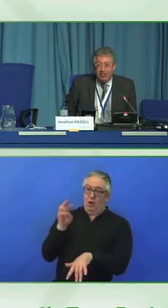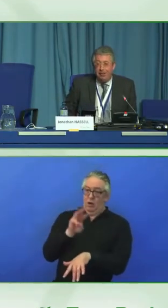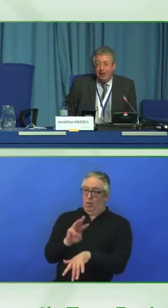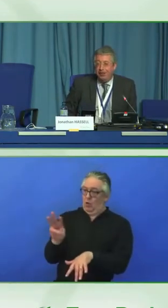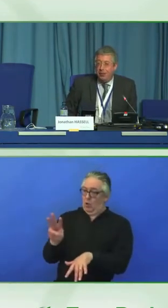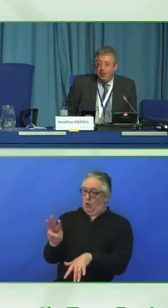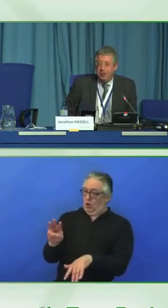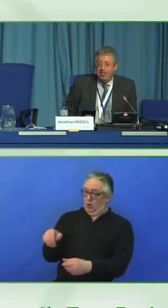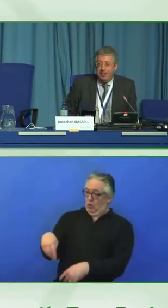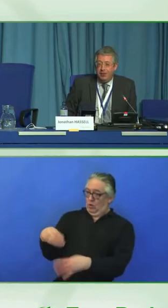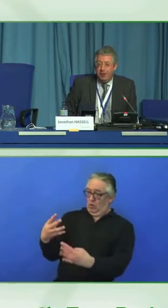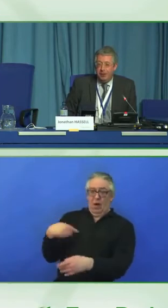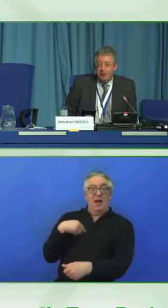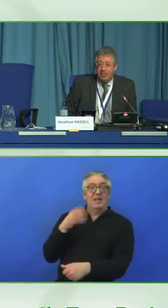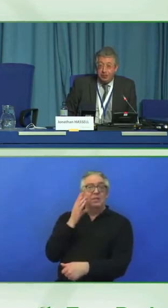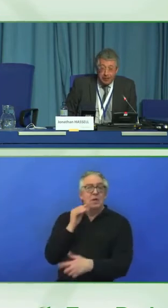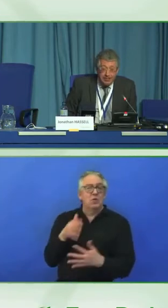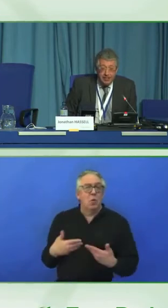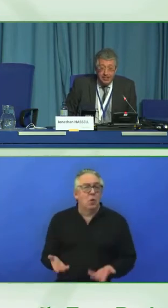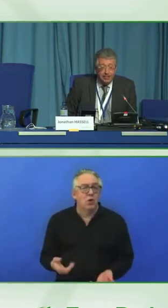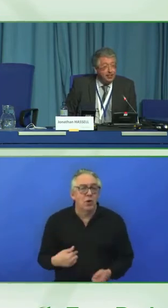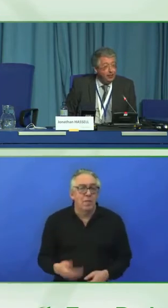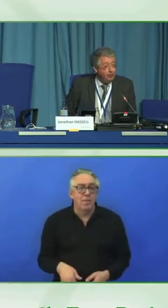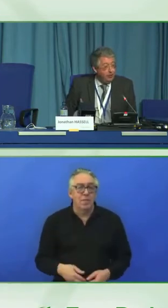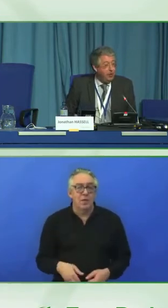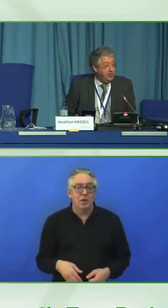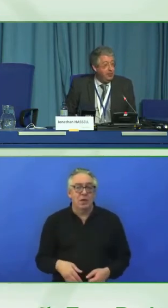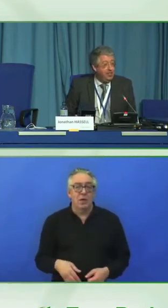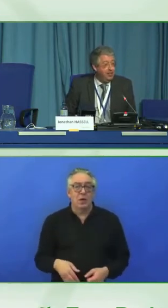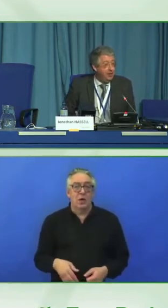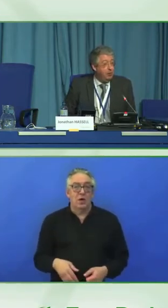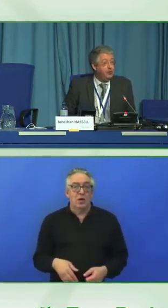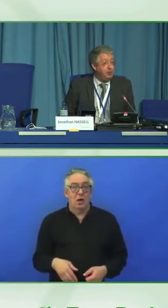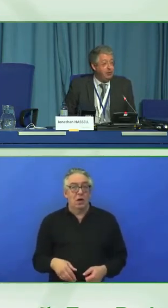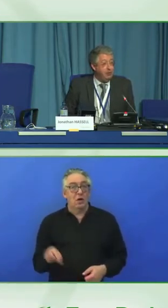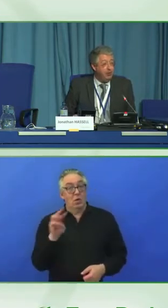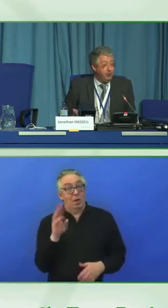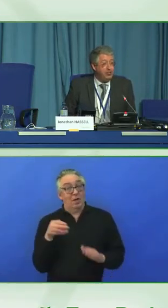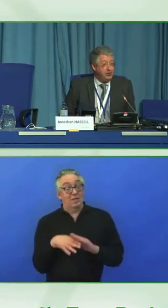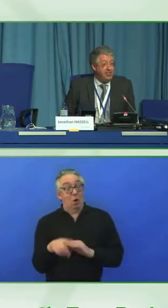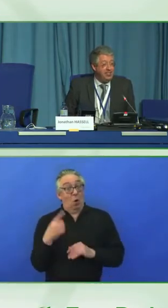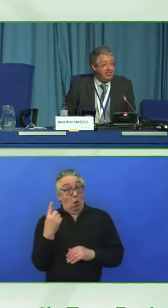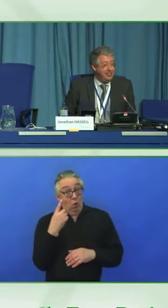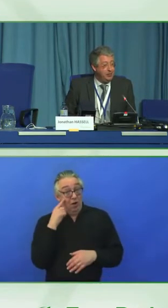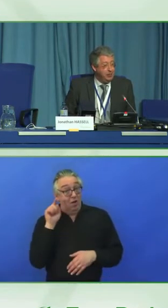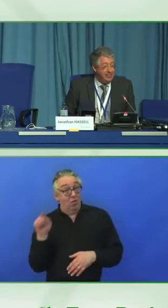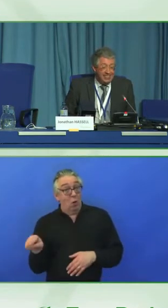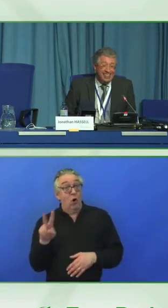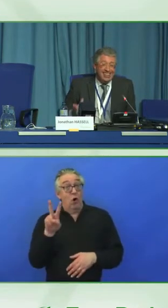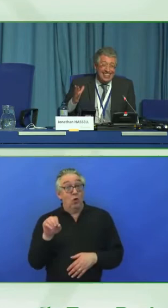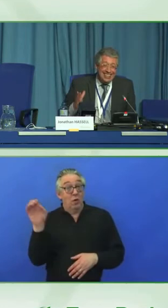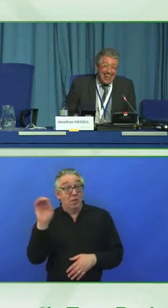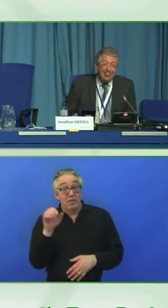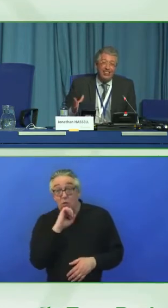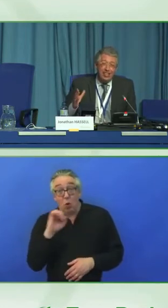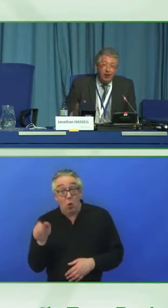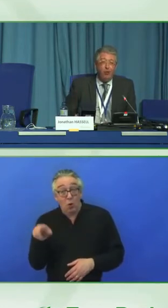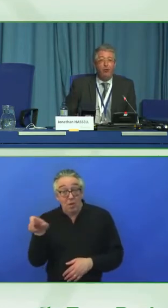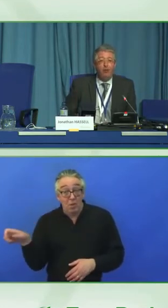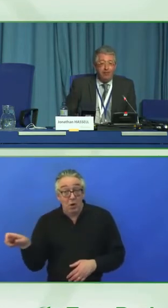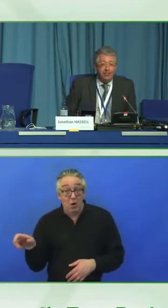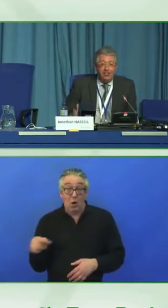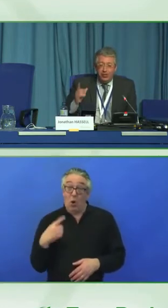it's not just about the 20% of people with disabilities or the 20% of older people who also need accessibility. It's